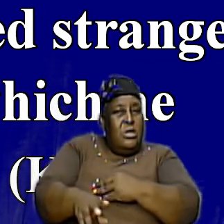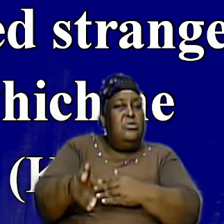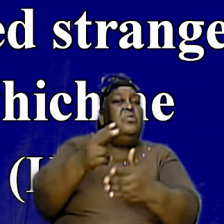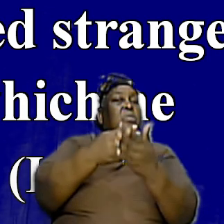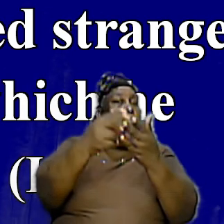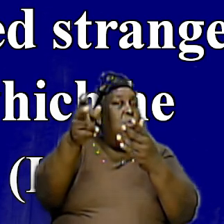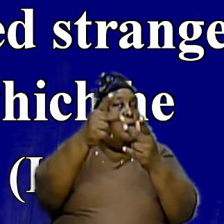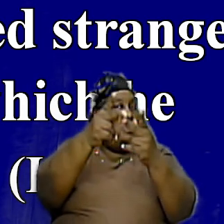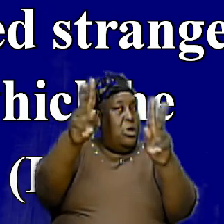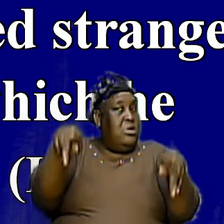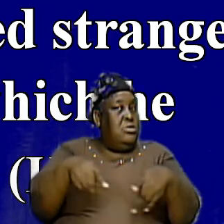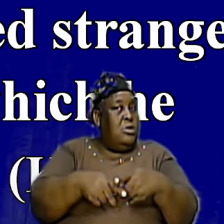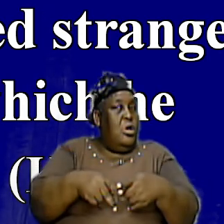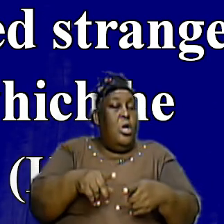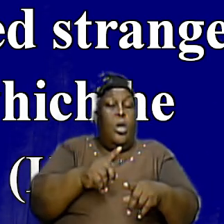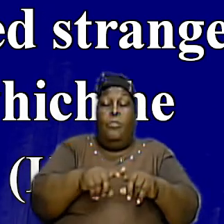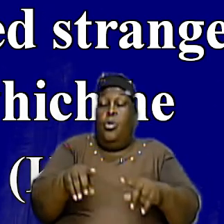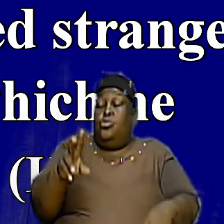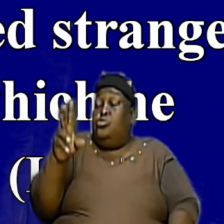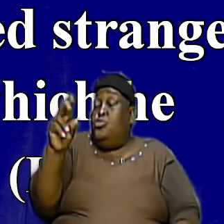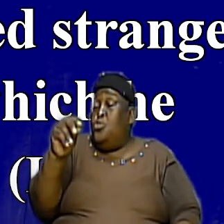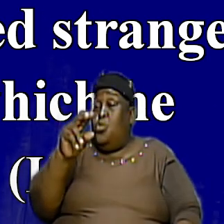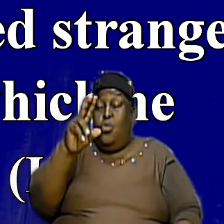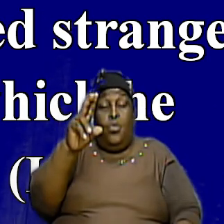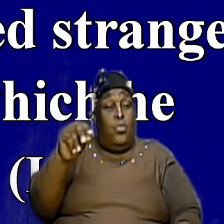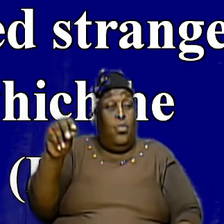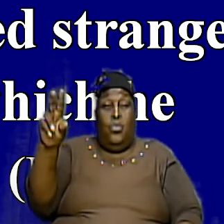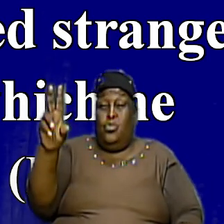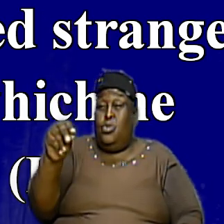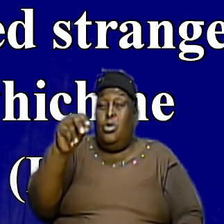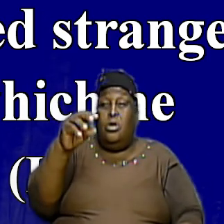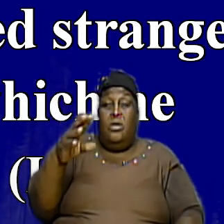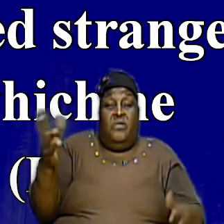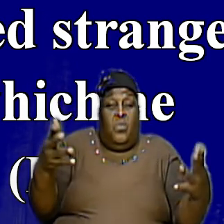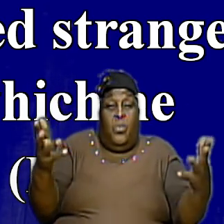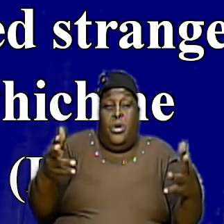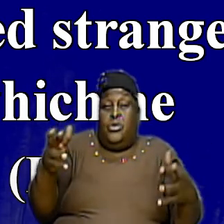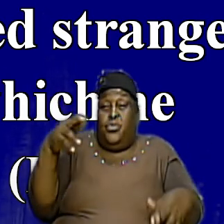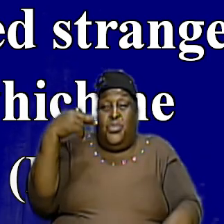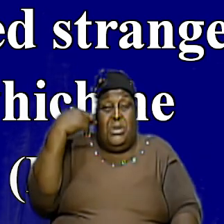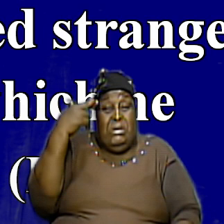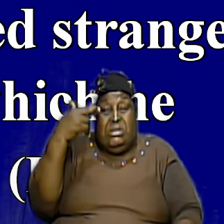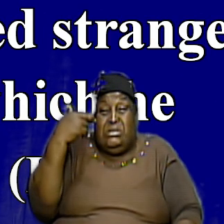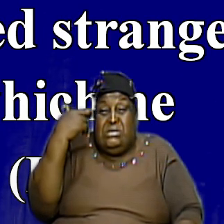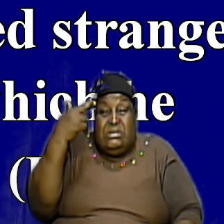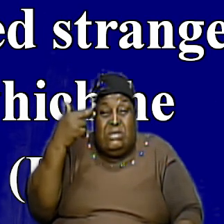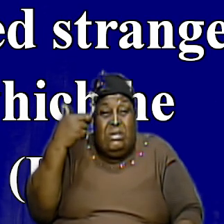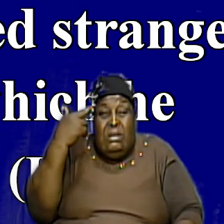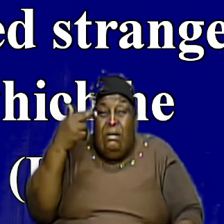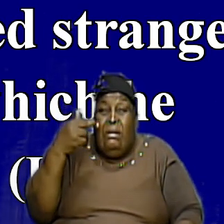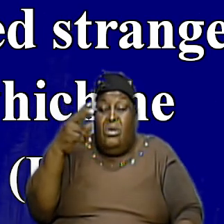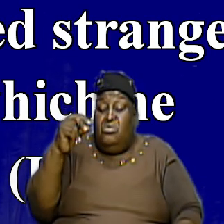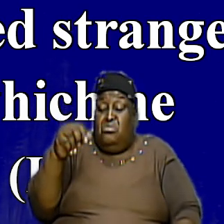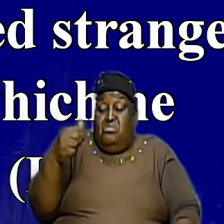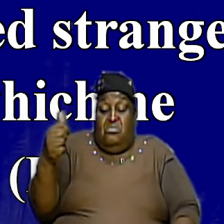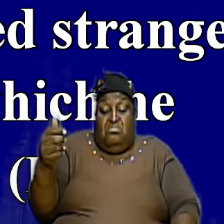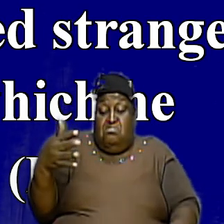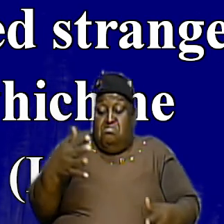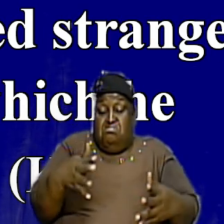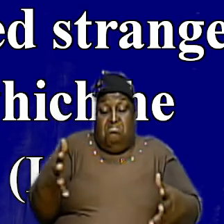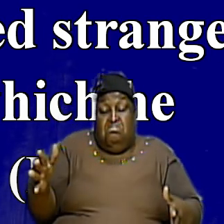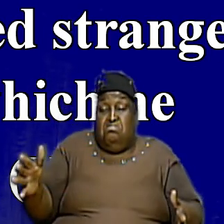holy place but no for whatever reason they might have been doing some other things